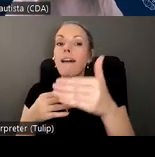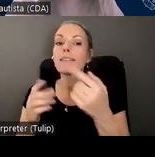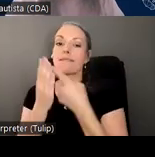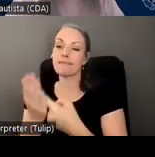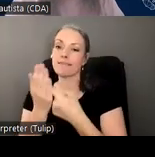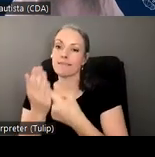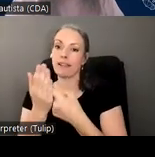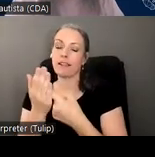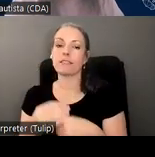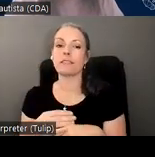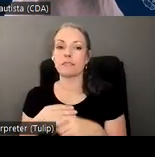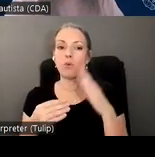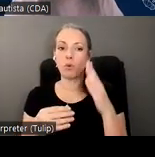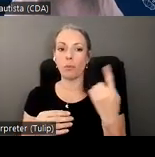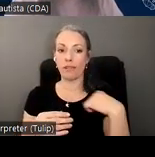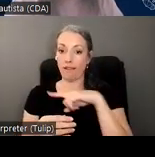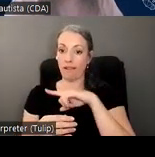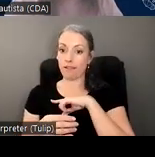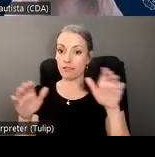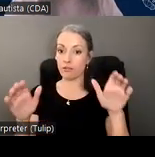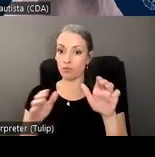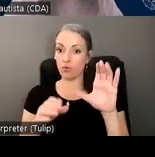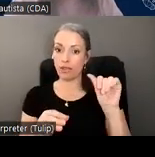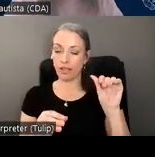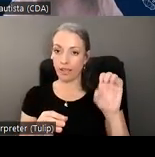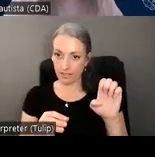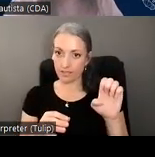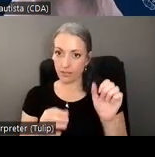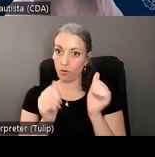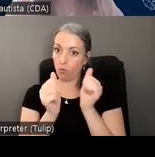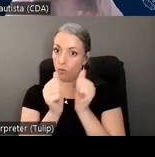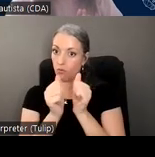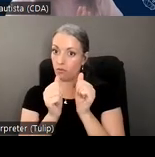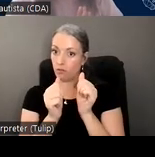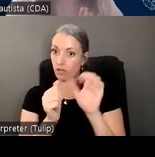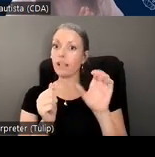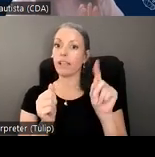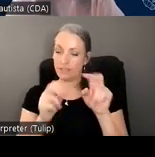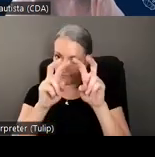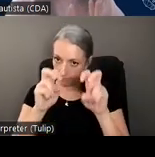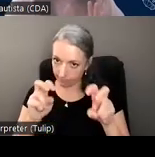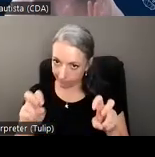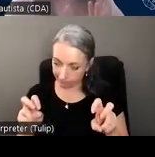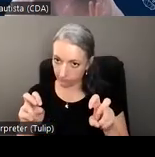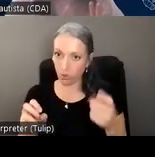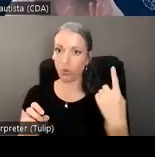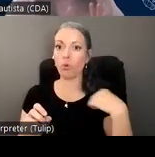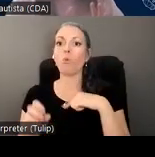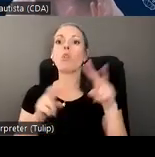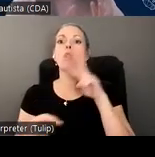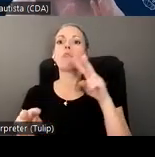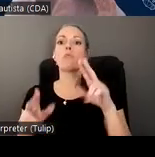actually going to be us doing a case with a case study analysis in which we look for the